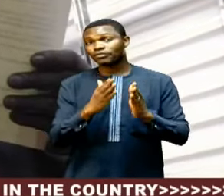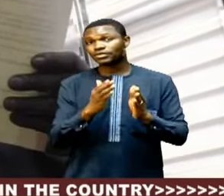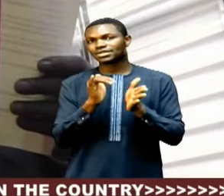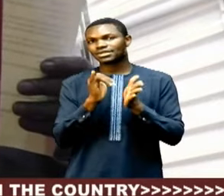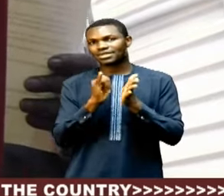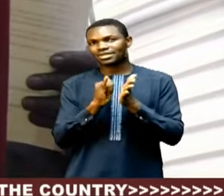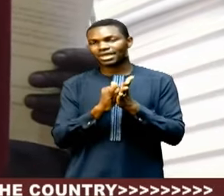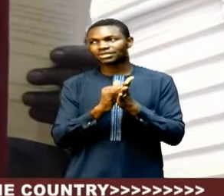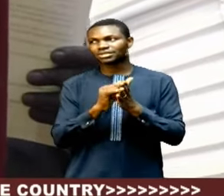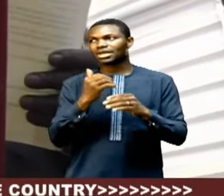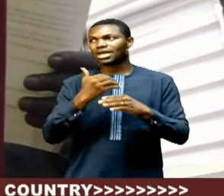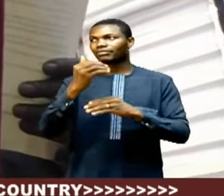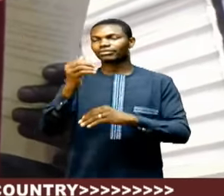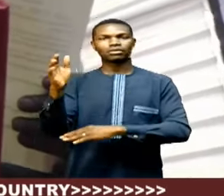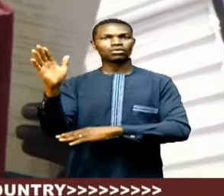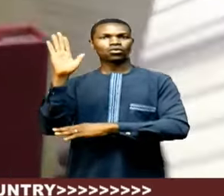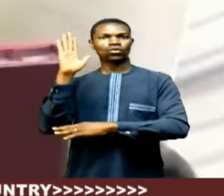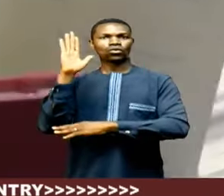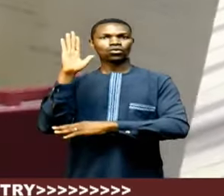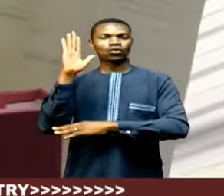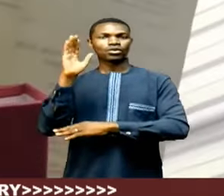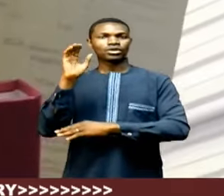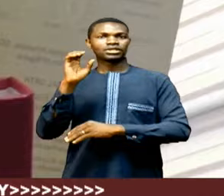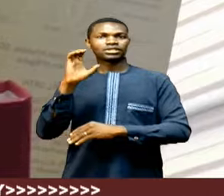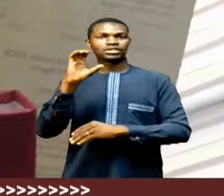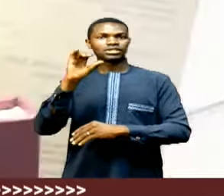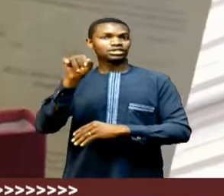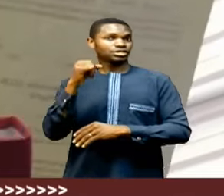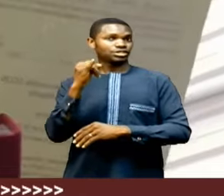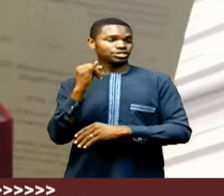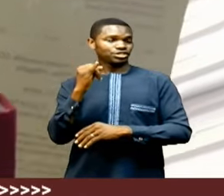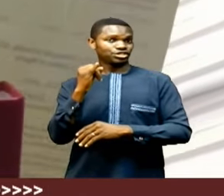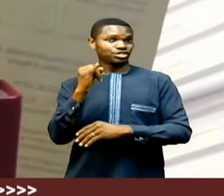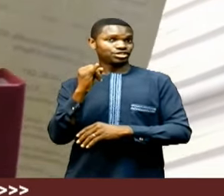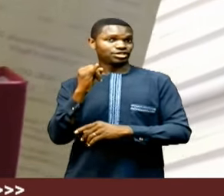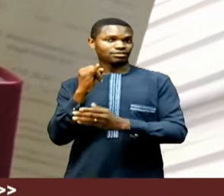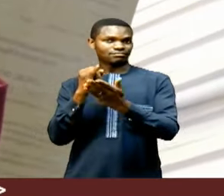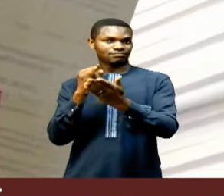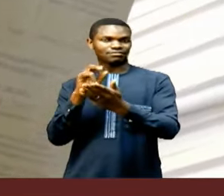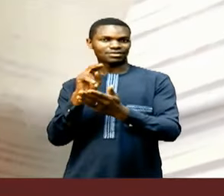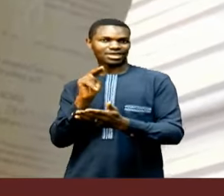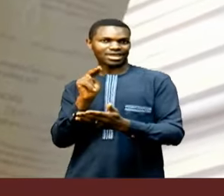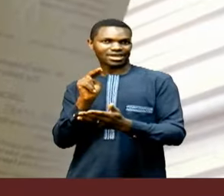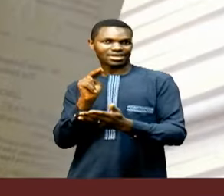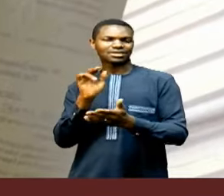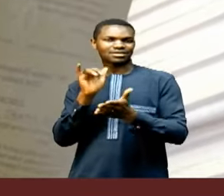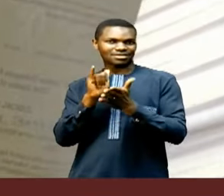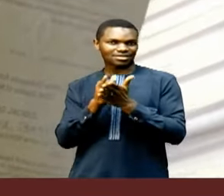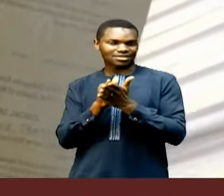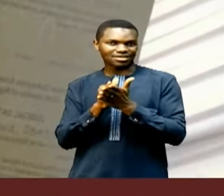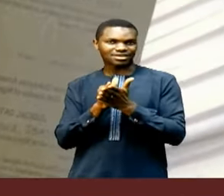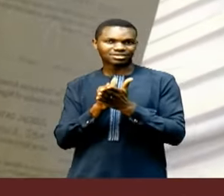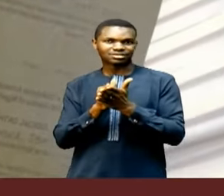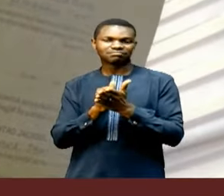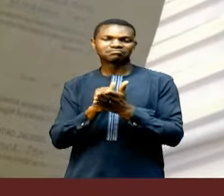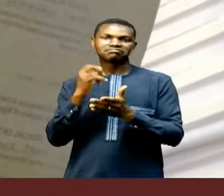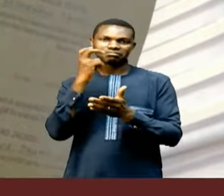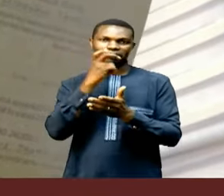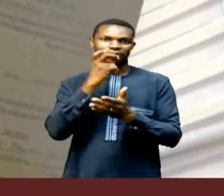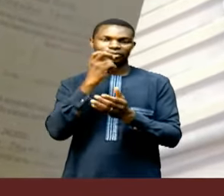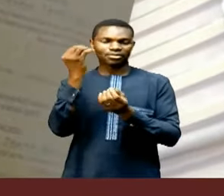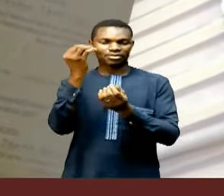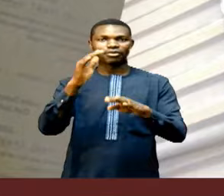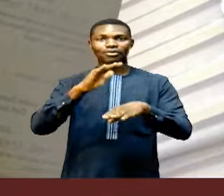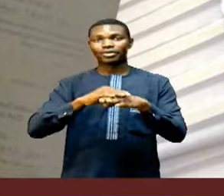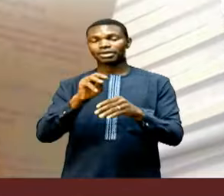oath of office, which the Chief Justice of Nigeria, Justice Ulukayode Ariwola, administered on him in Abuja.